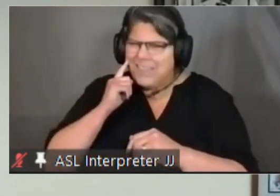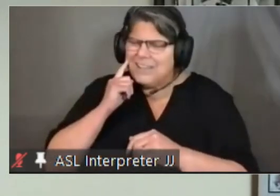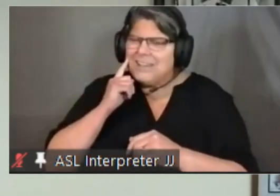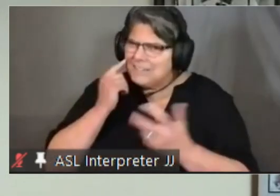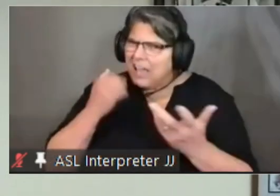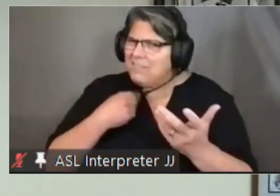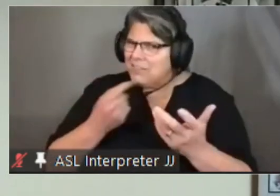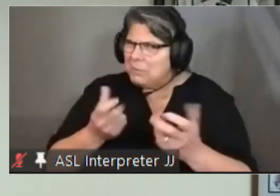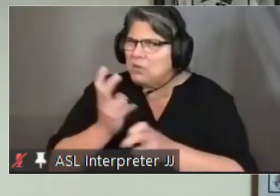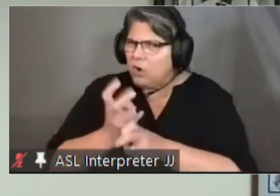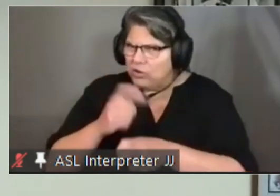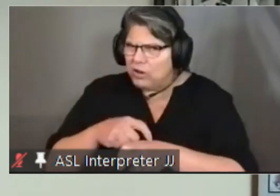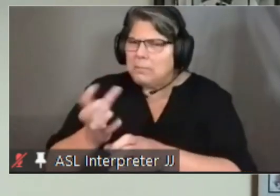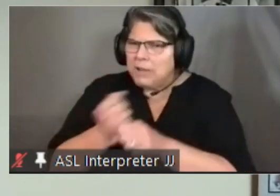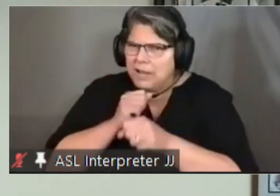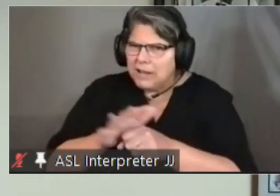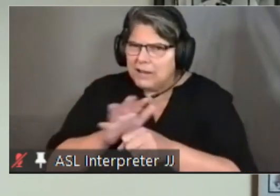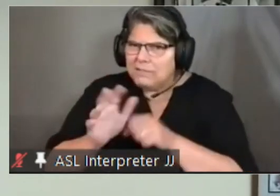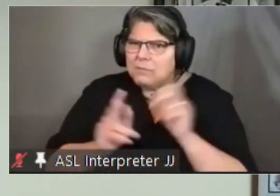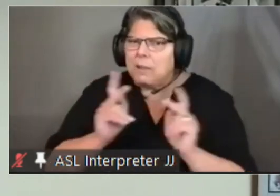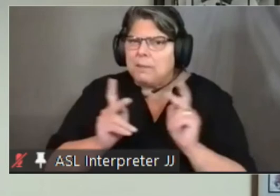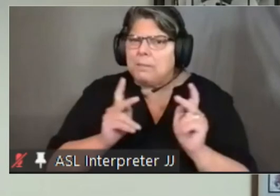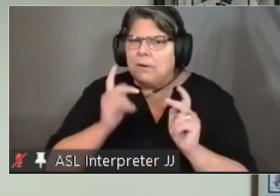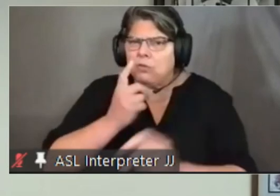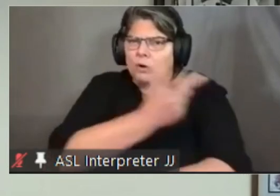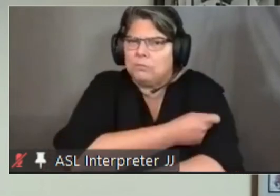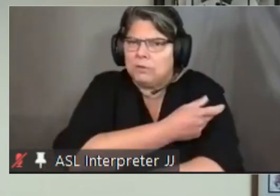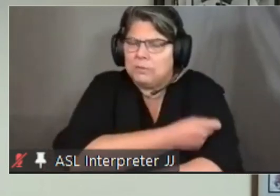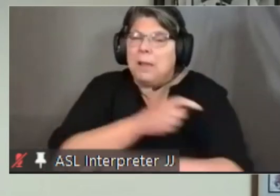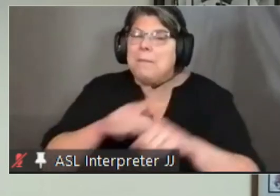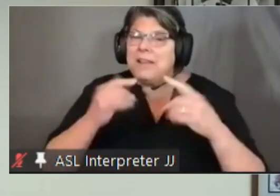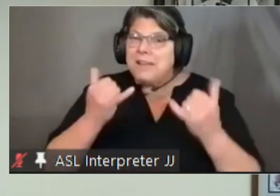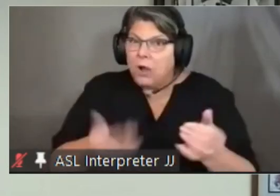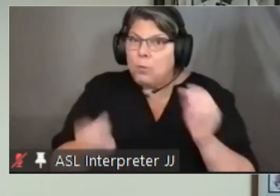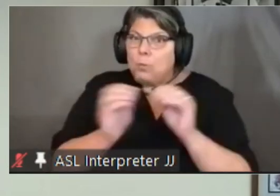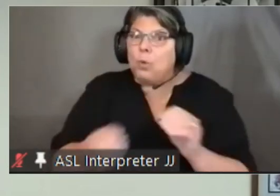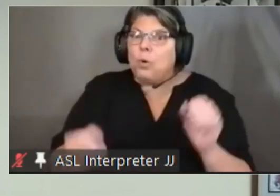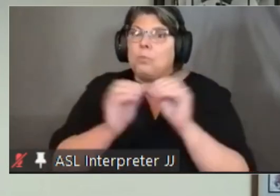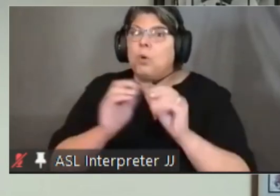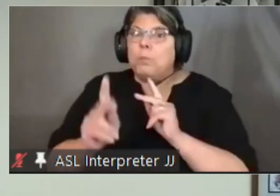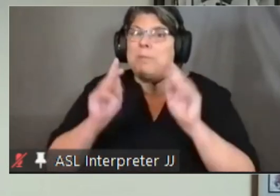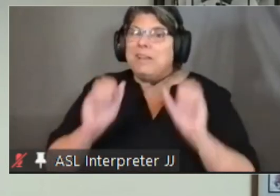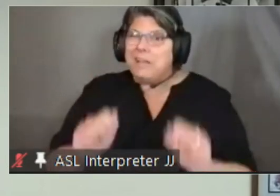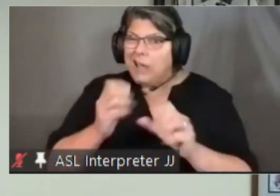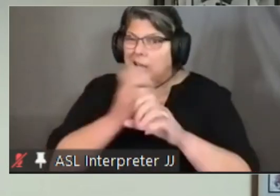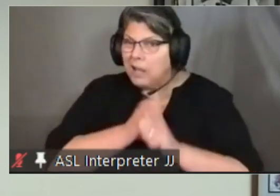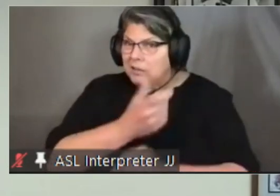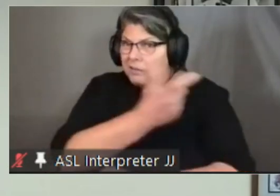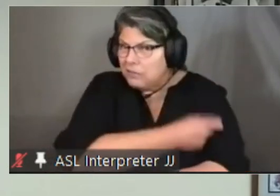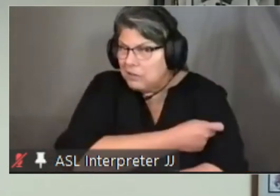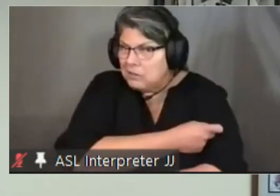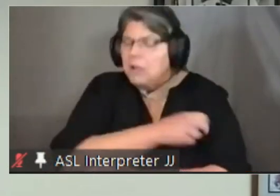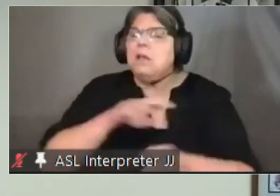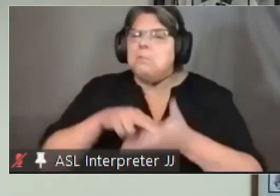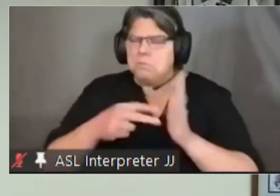the clinics but as we've uh increased the eligibility uh there seems to be a lot more uptake and as time